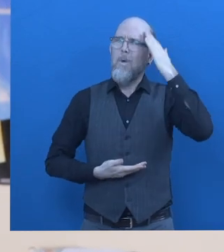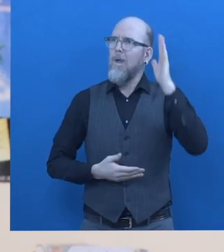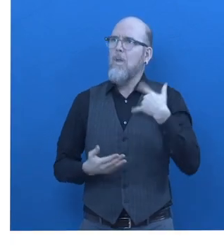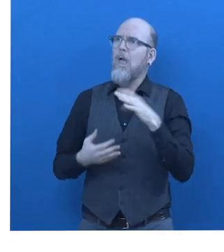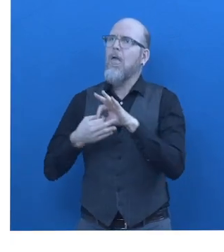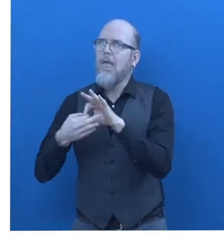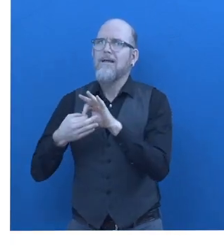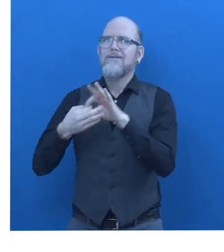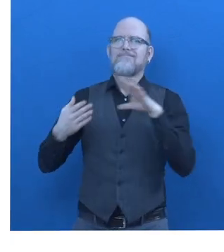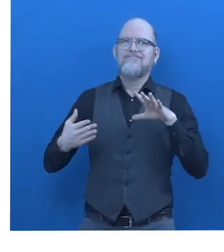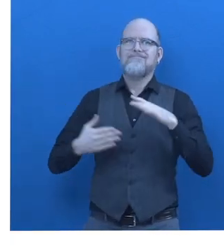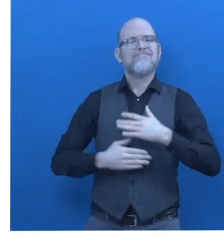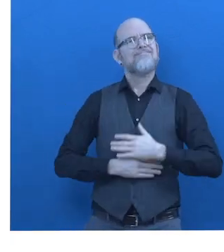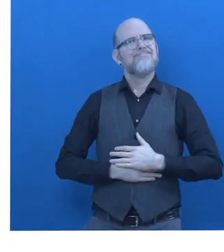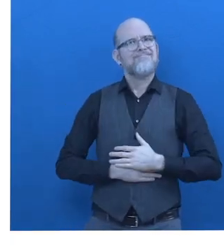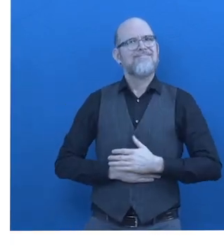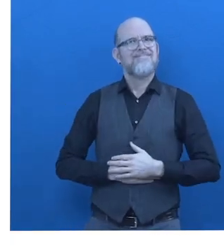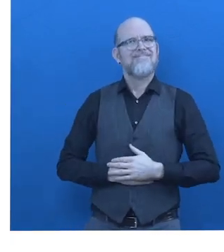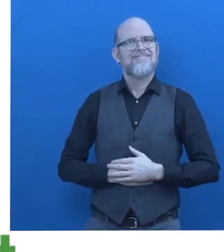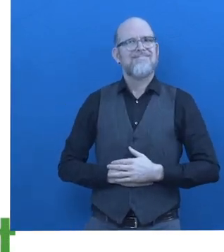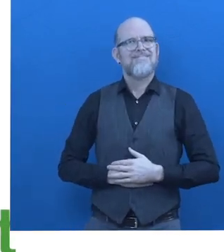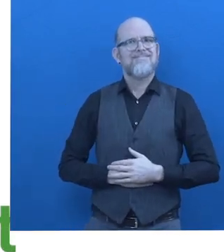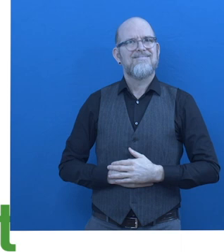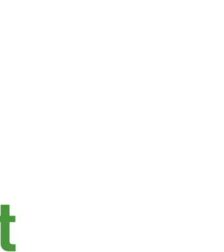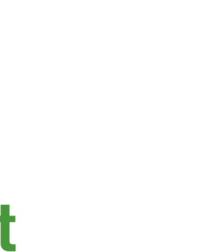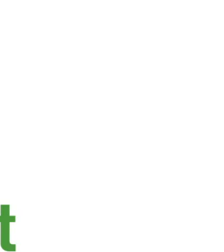life. Serial project. For a world without barriers.